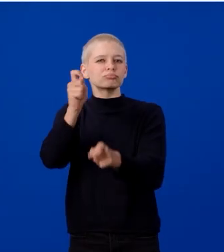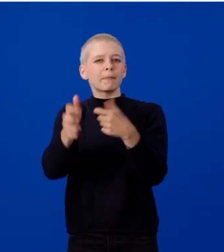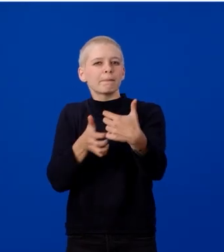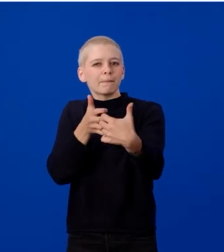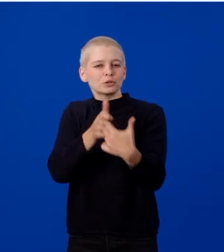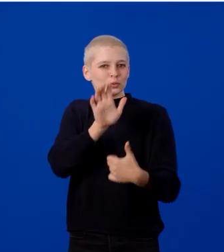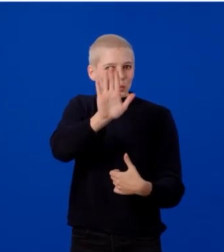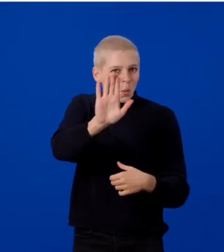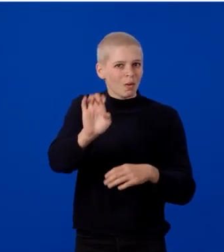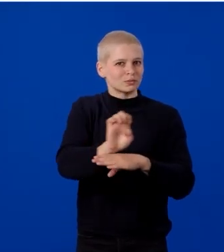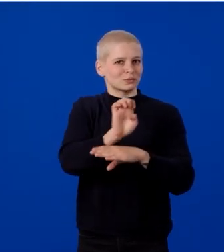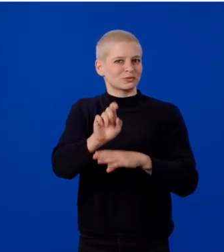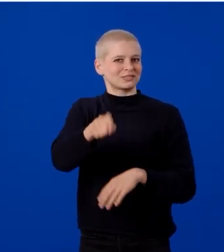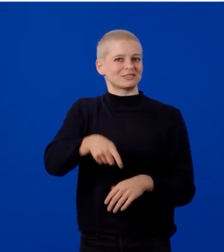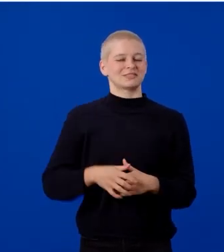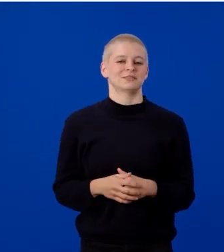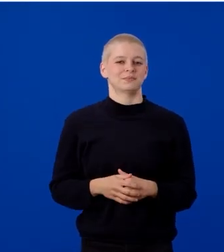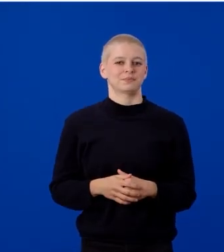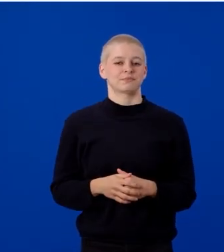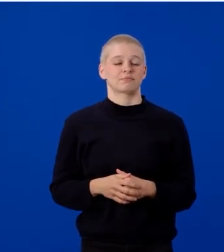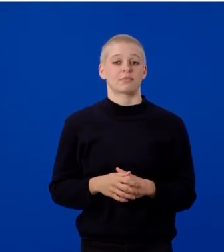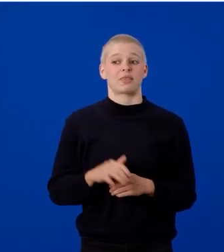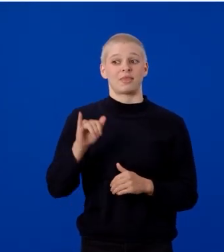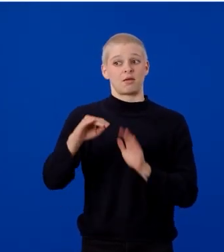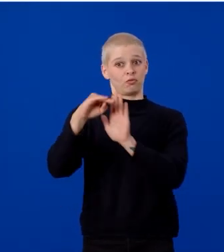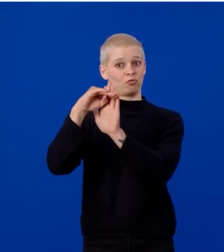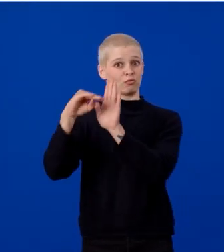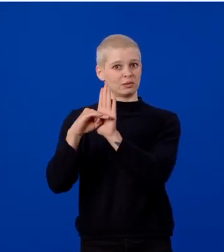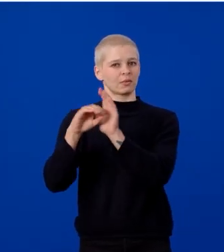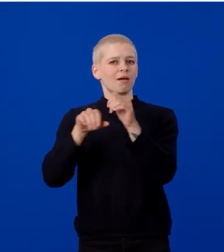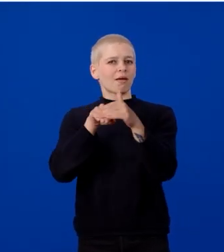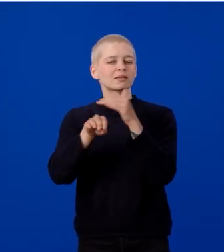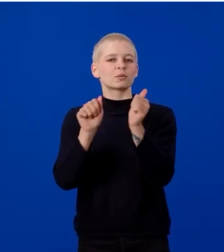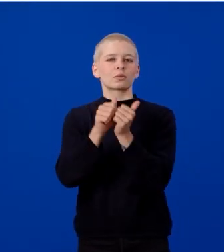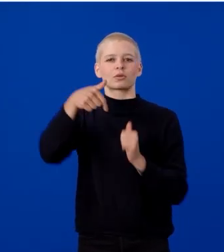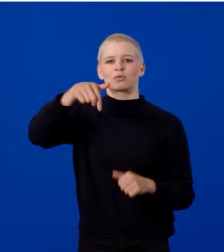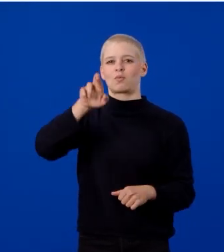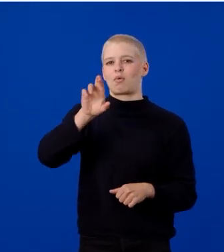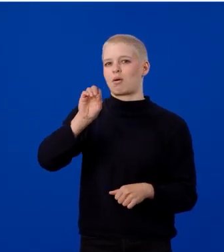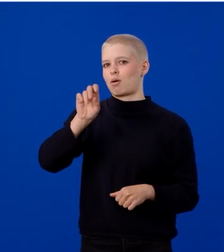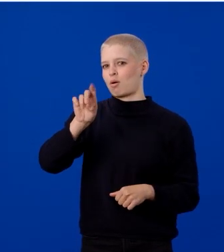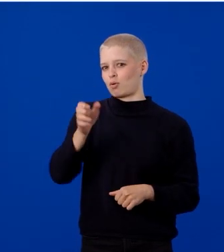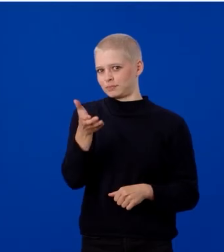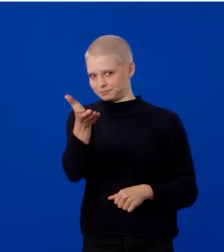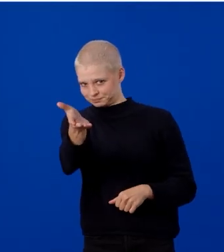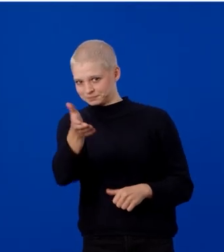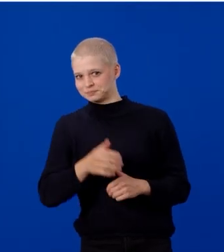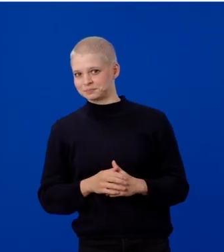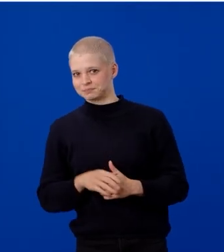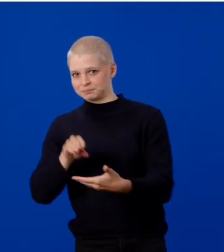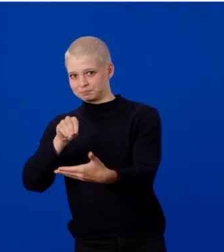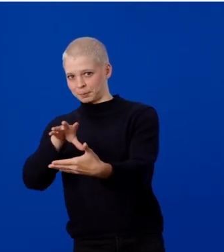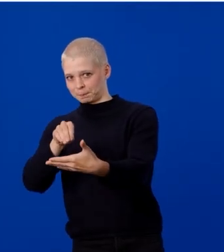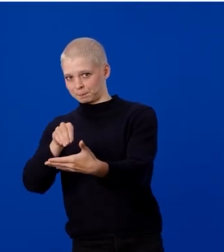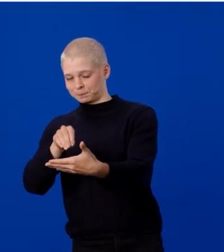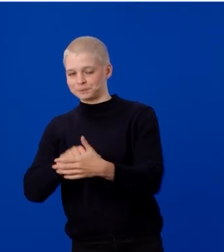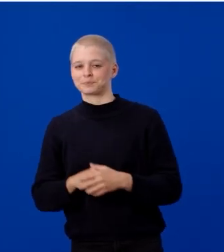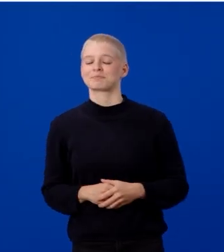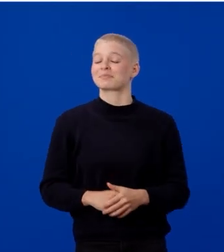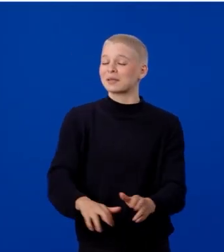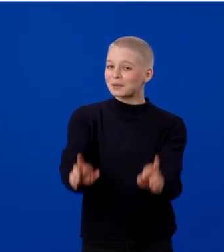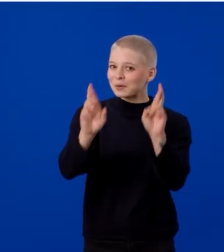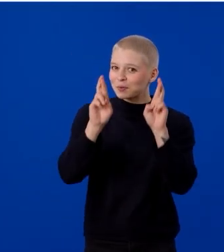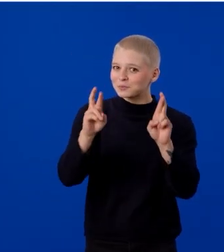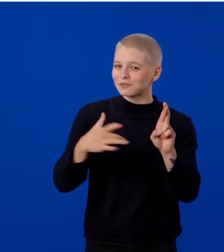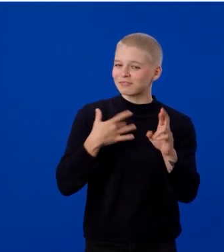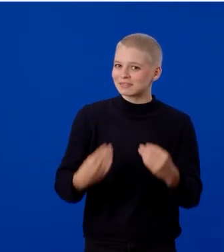You can access this recipe via the QR code here. I hope you are all